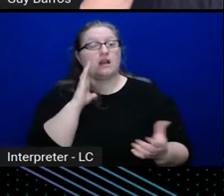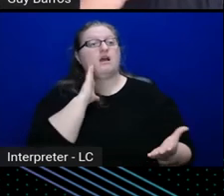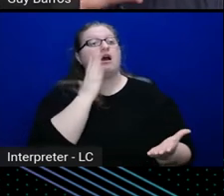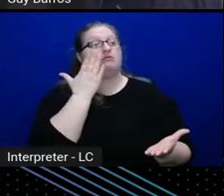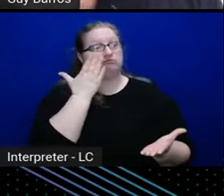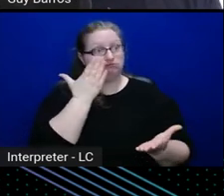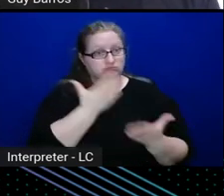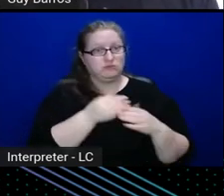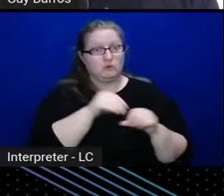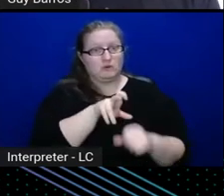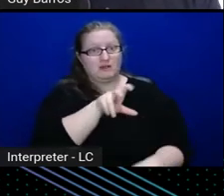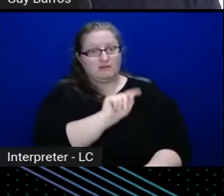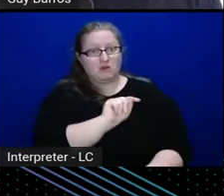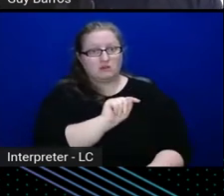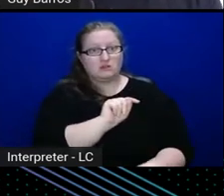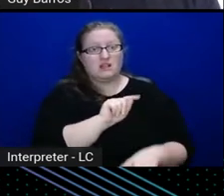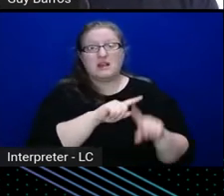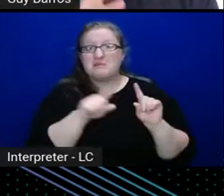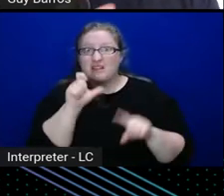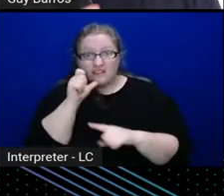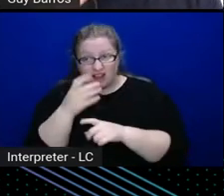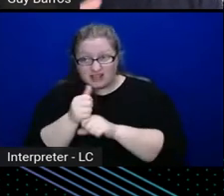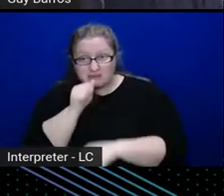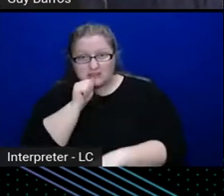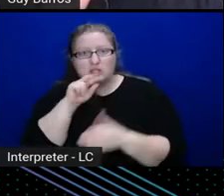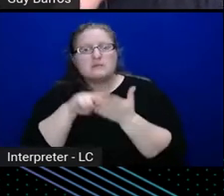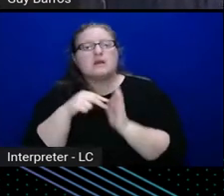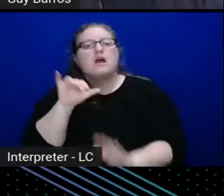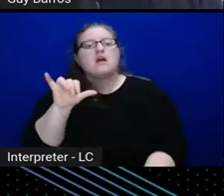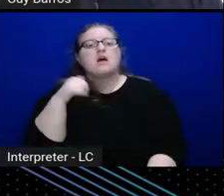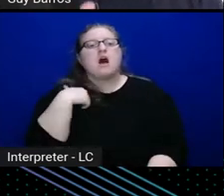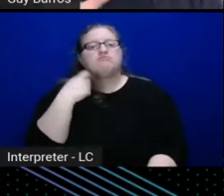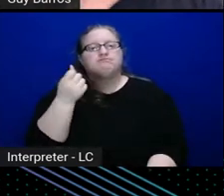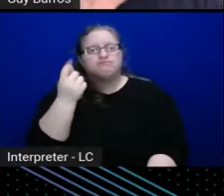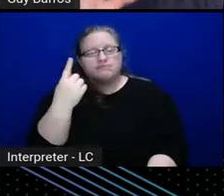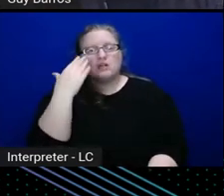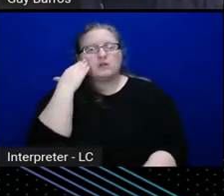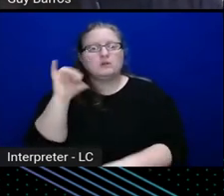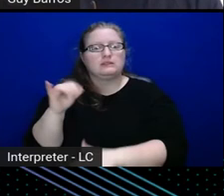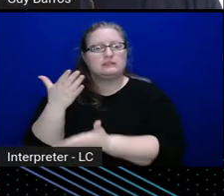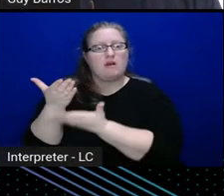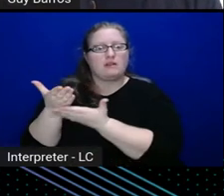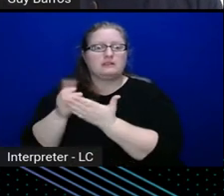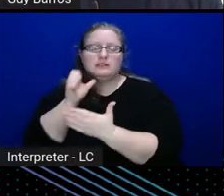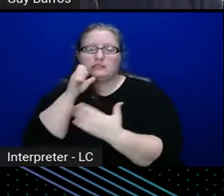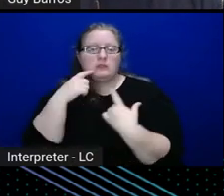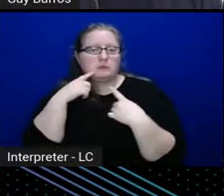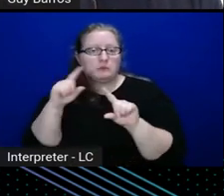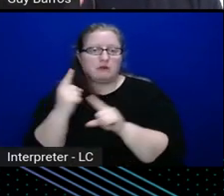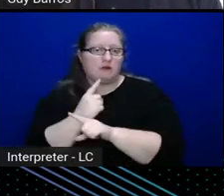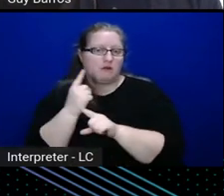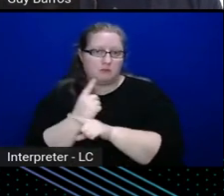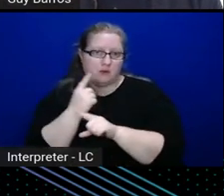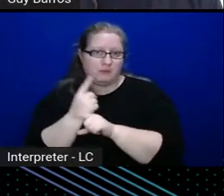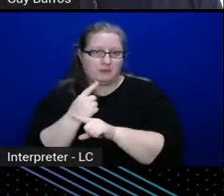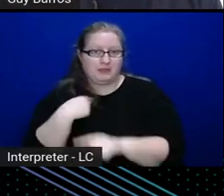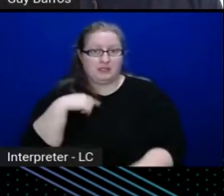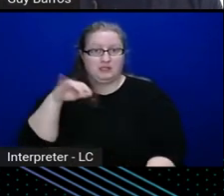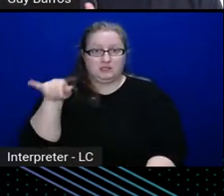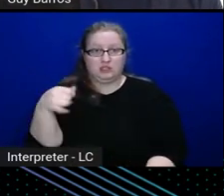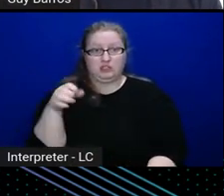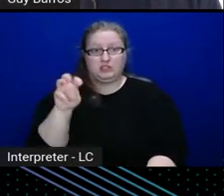at least I know that it's an authentication is working, right, at least I know that I set up the JW, uh, auth method correctly, and it is, uh,